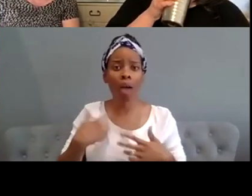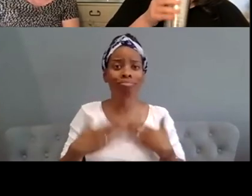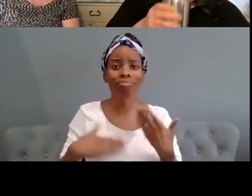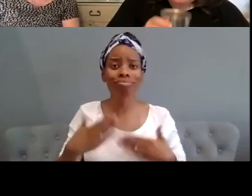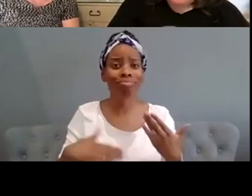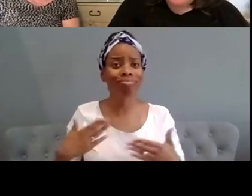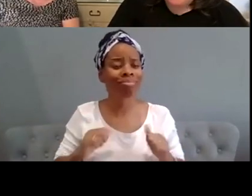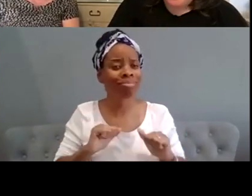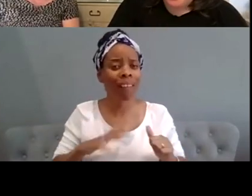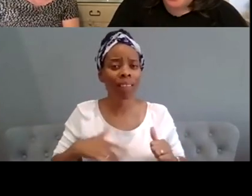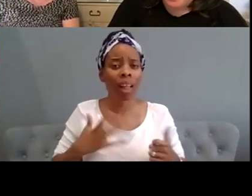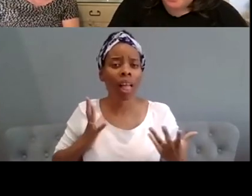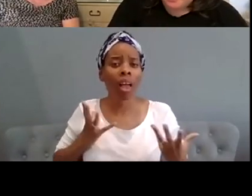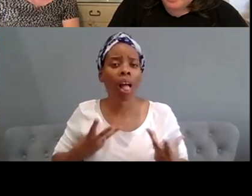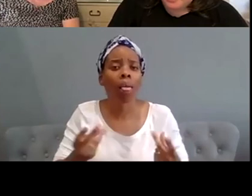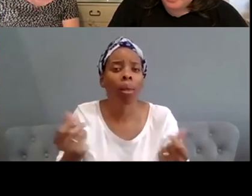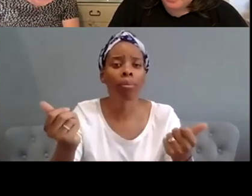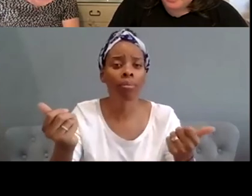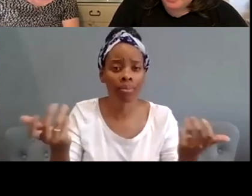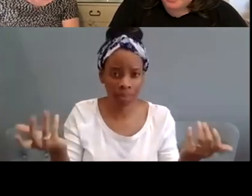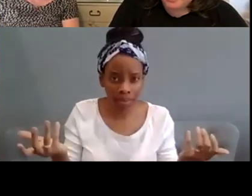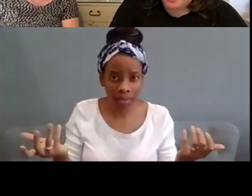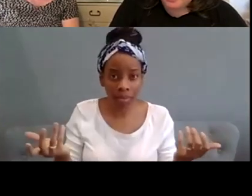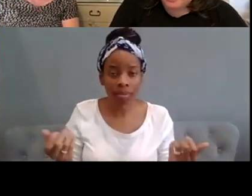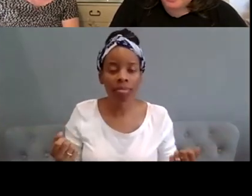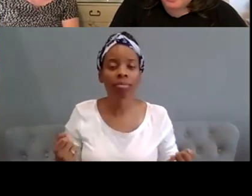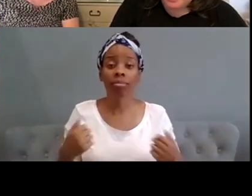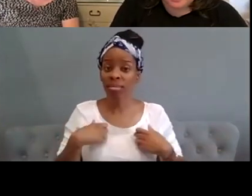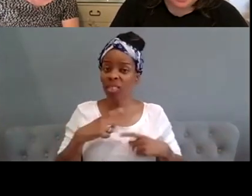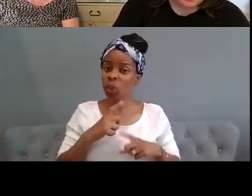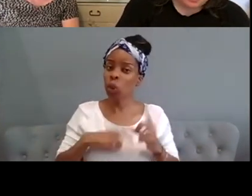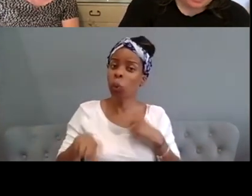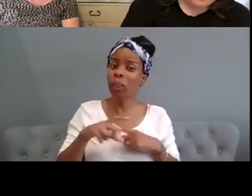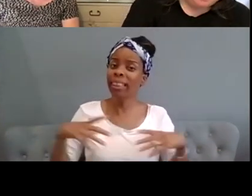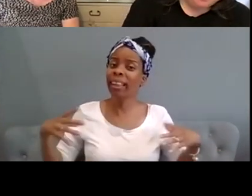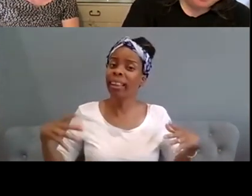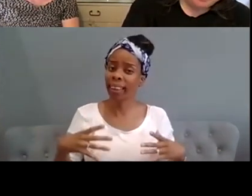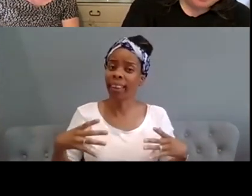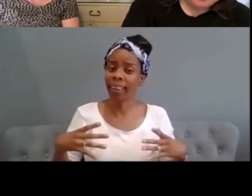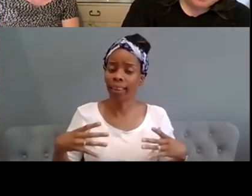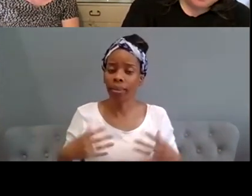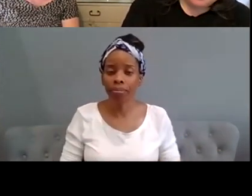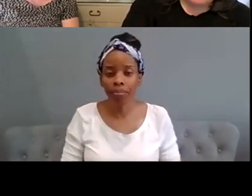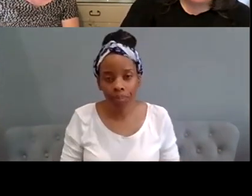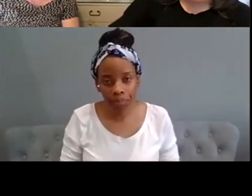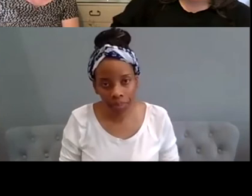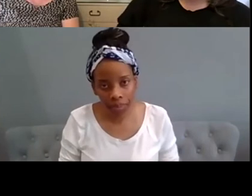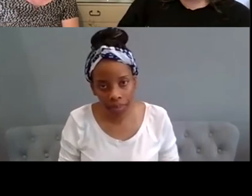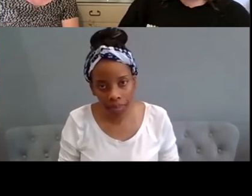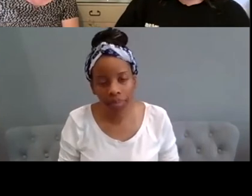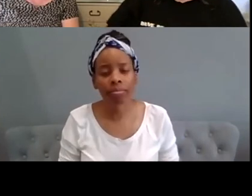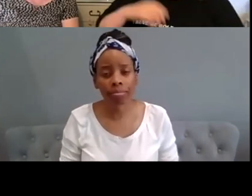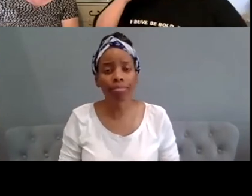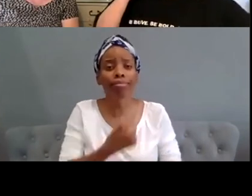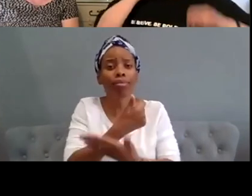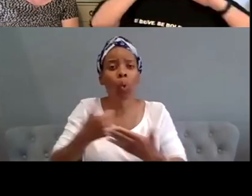in within the community of project artworks which it is um that kind of reversal of that